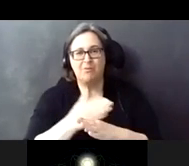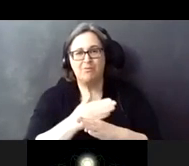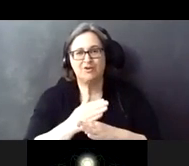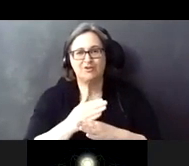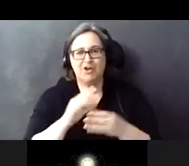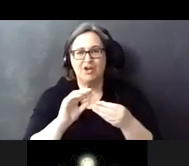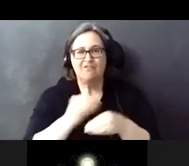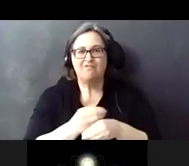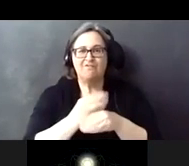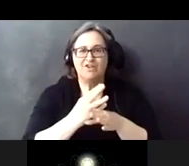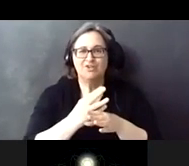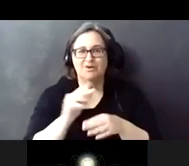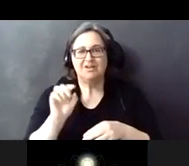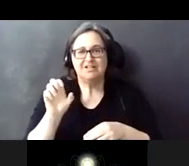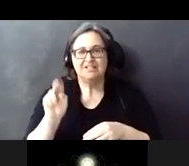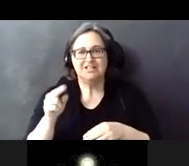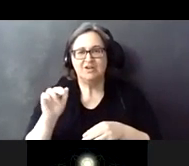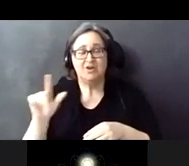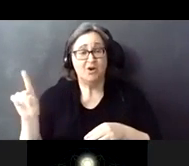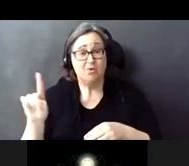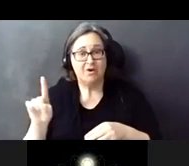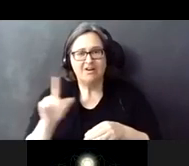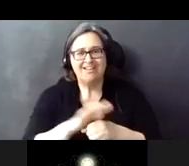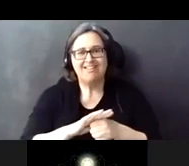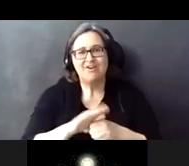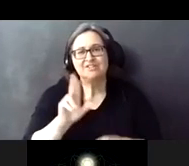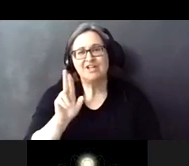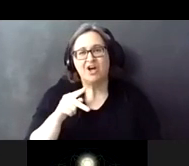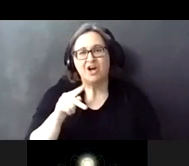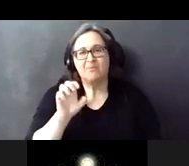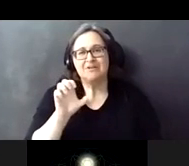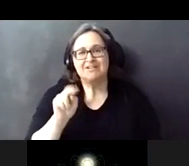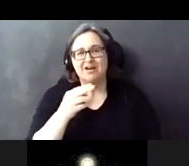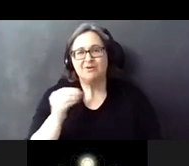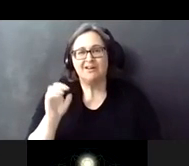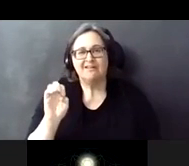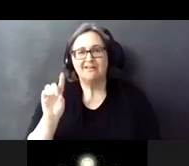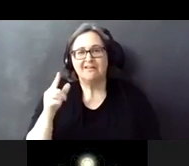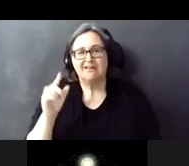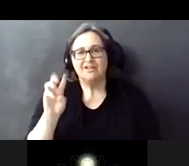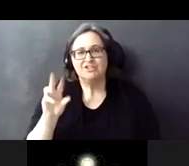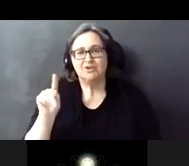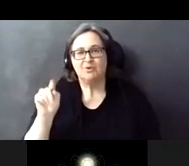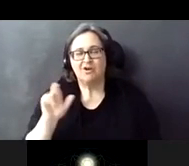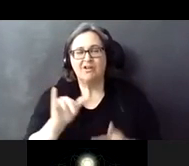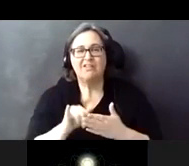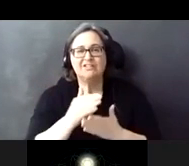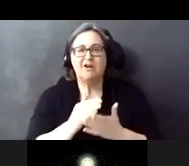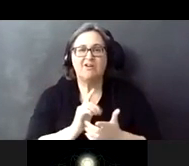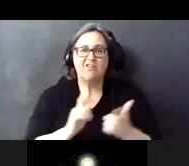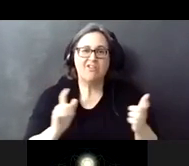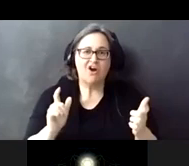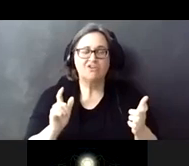This project is located in the uptown and edgewater neighborhoods of Chicago, and as a part of the larger red